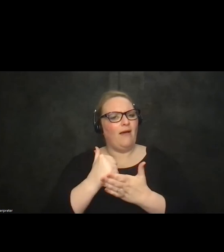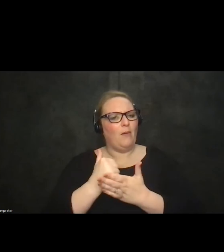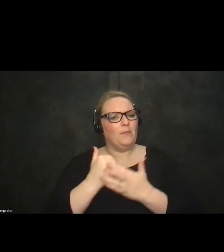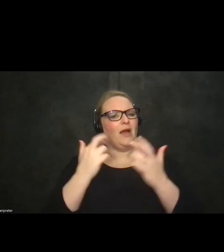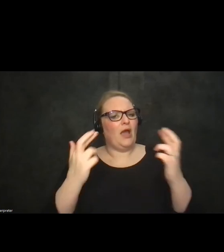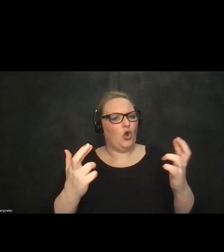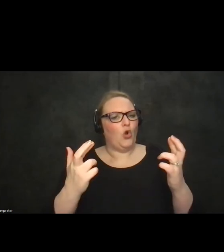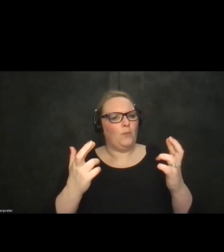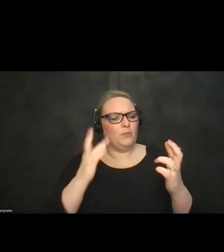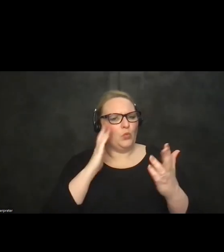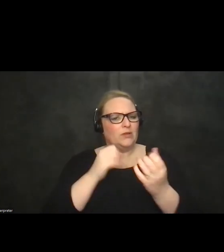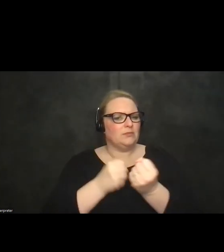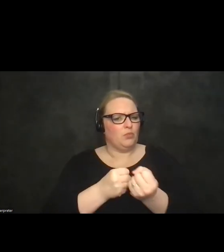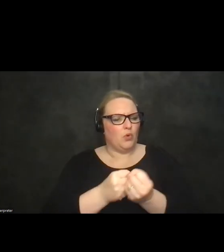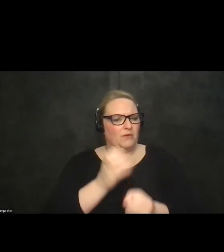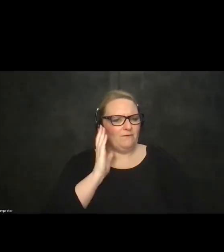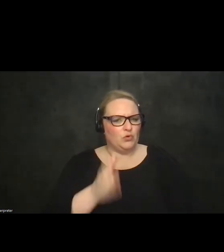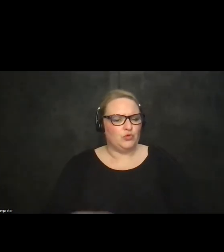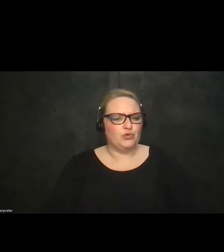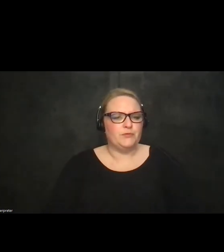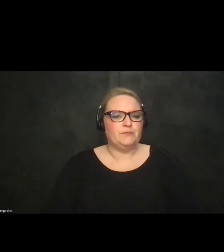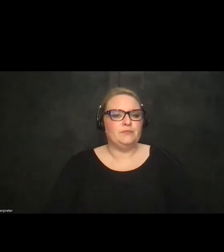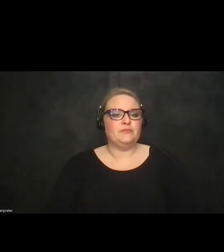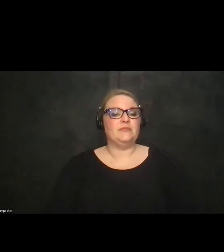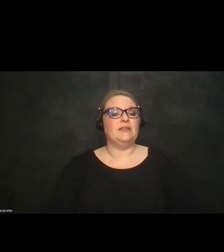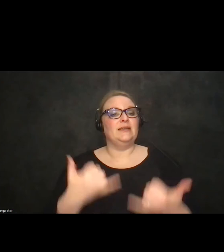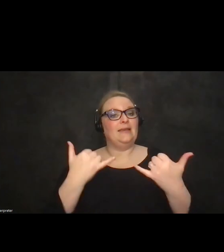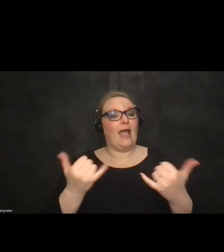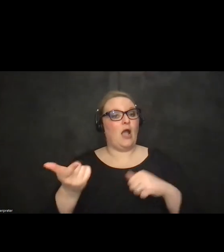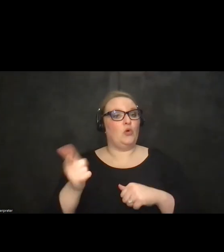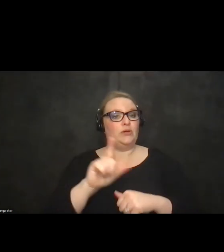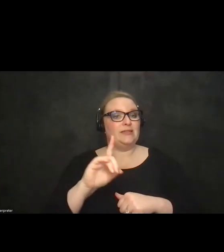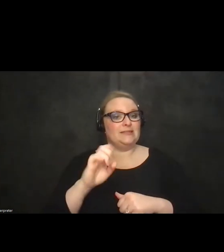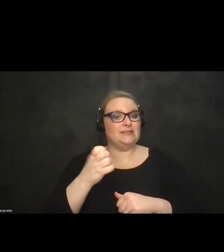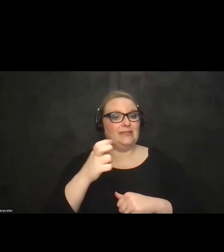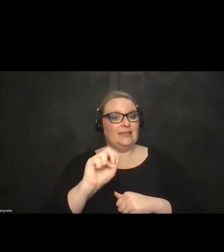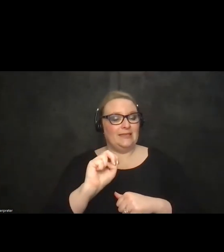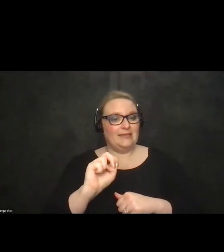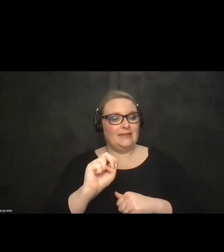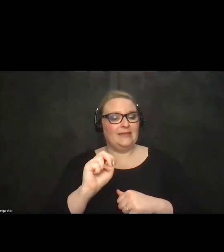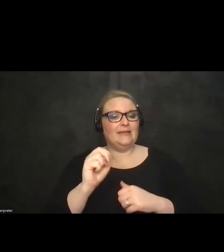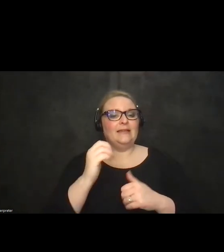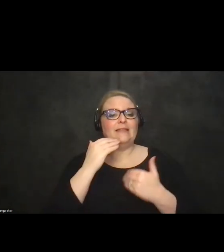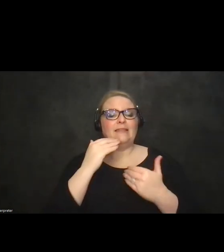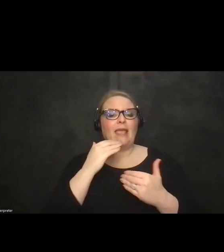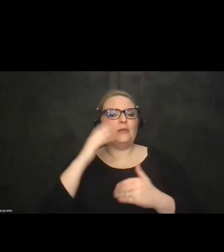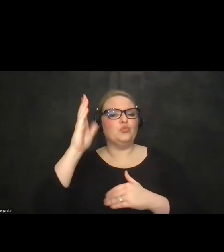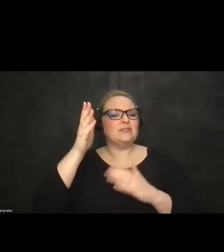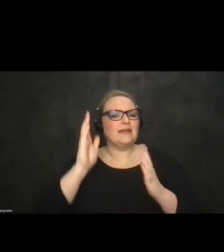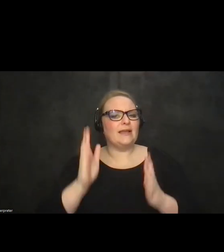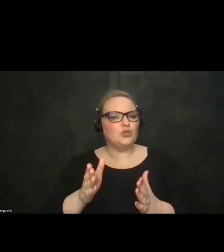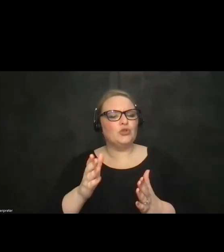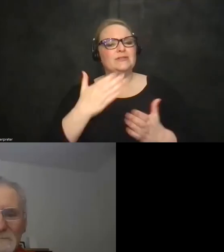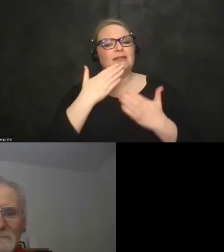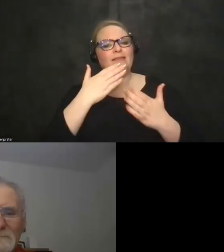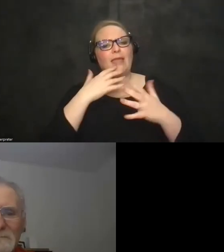will be of assistance in the future so with that thought let me hand back to dean uh and can i thank our speakers and our audience for your